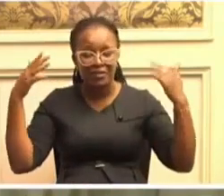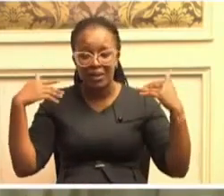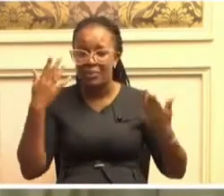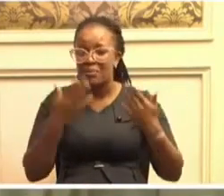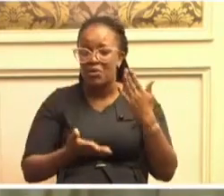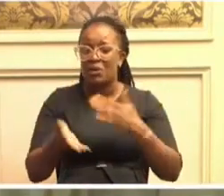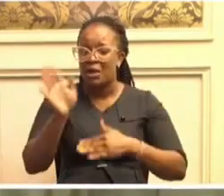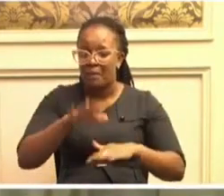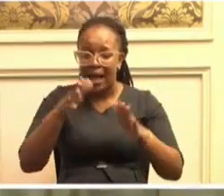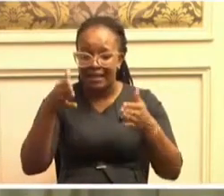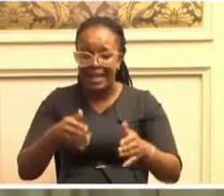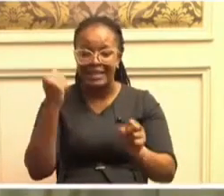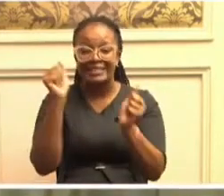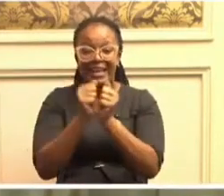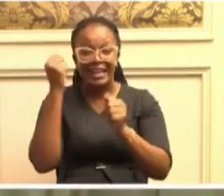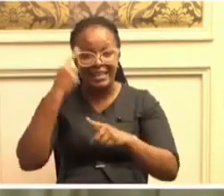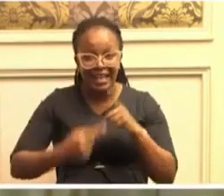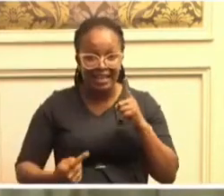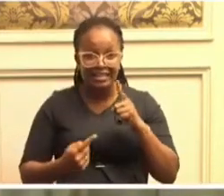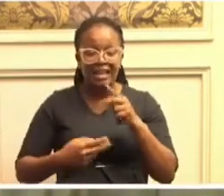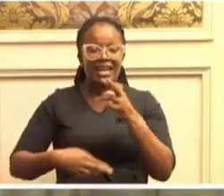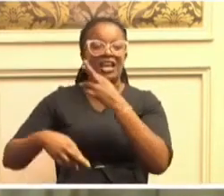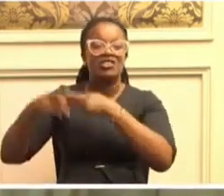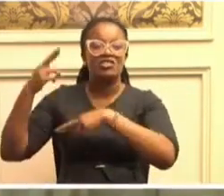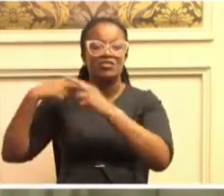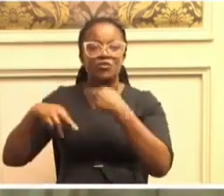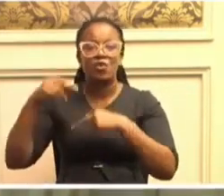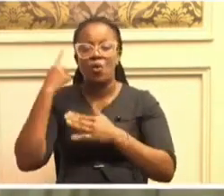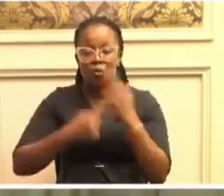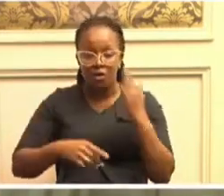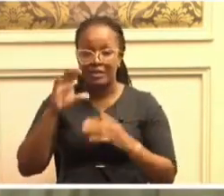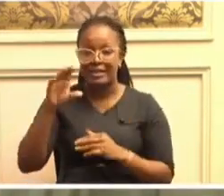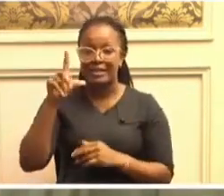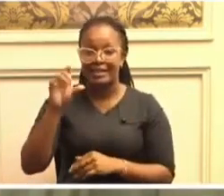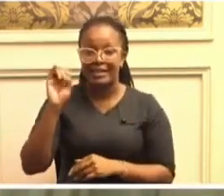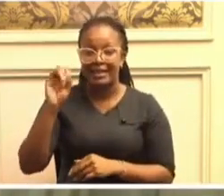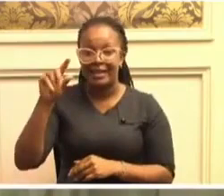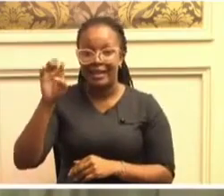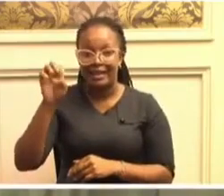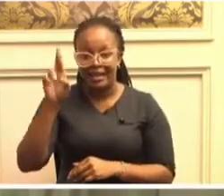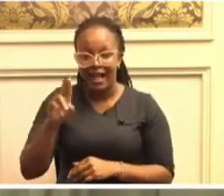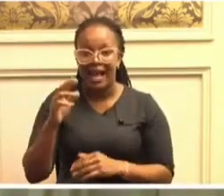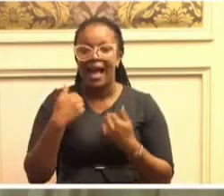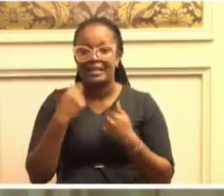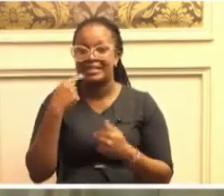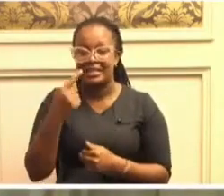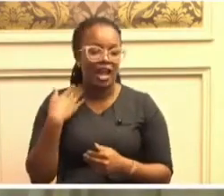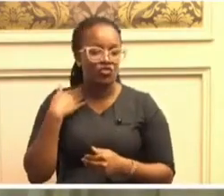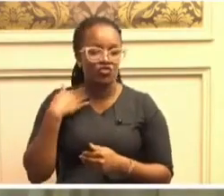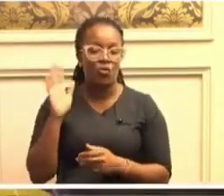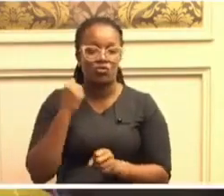10 years and review what Krigler has said. I don't want to be doing that. Thank you.